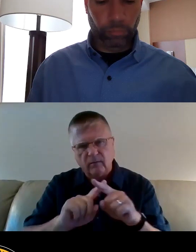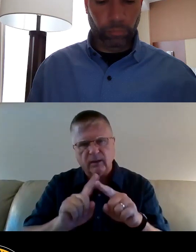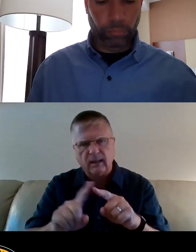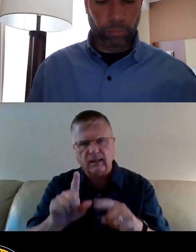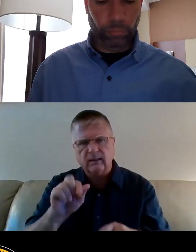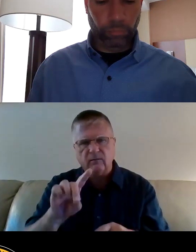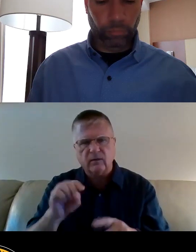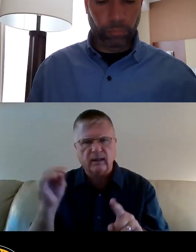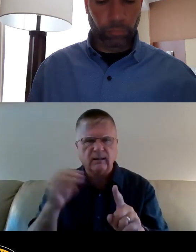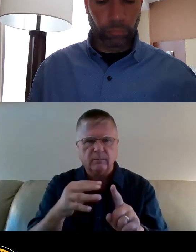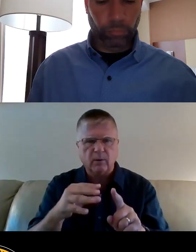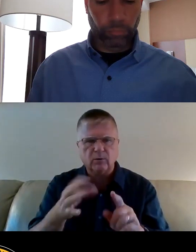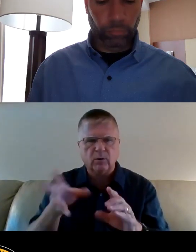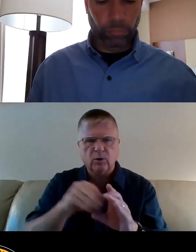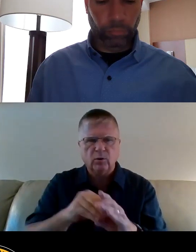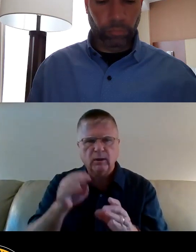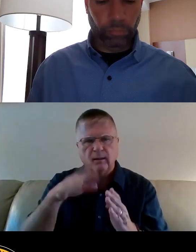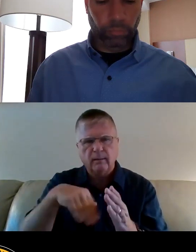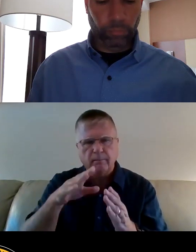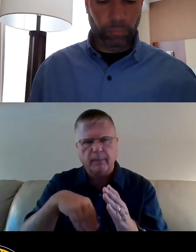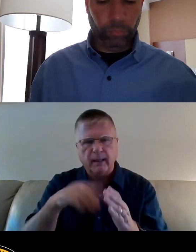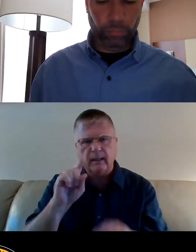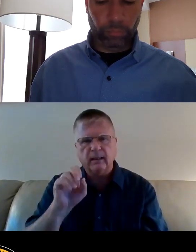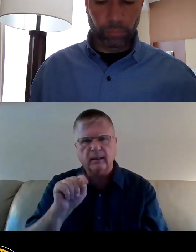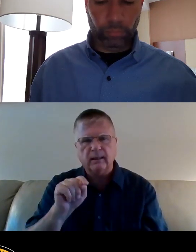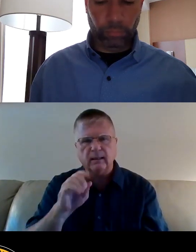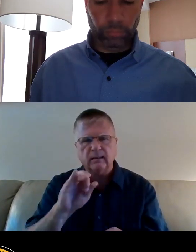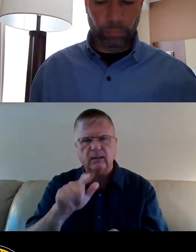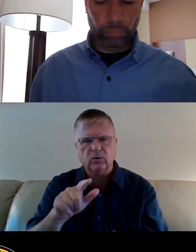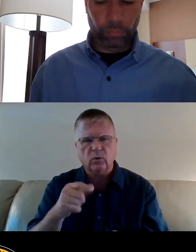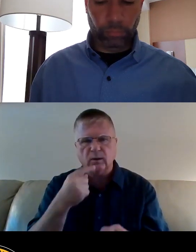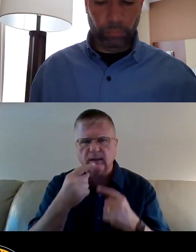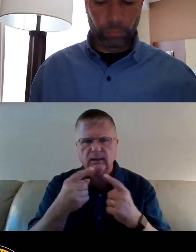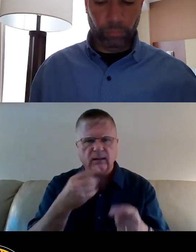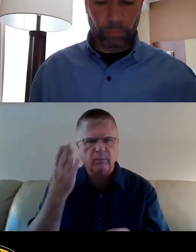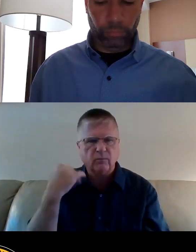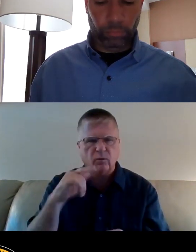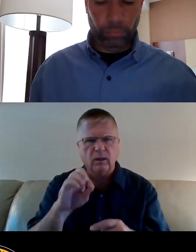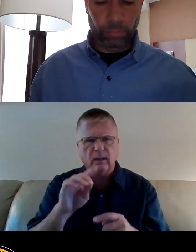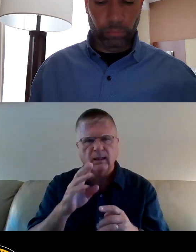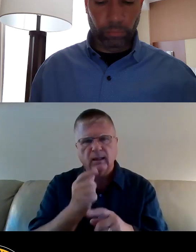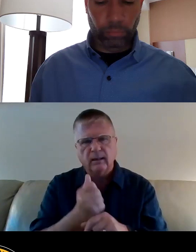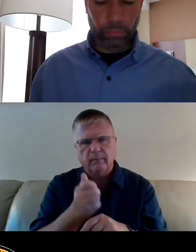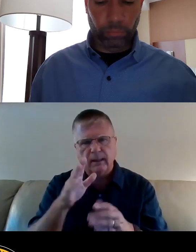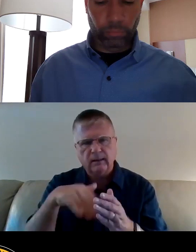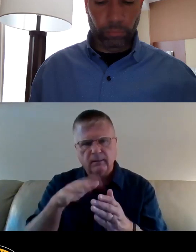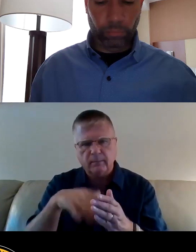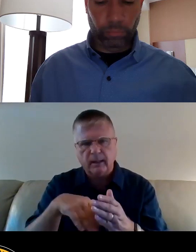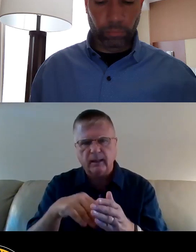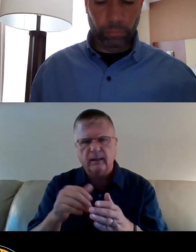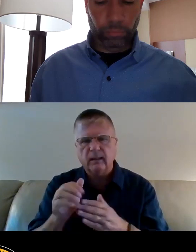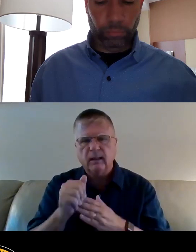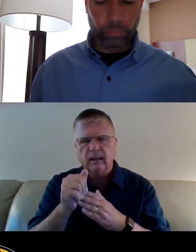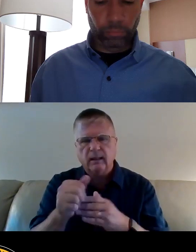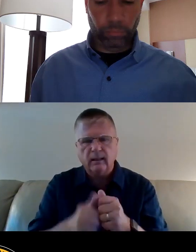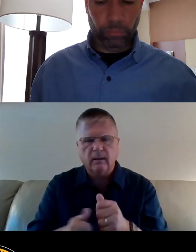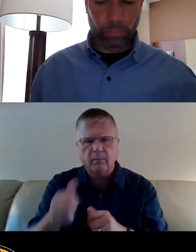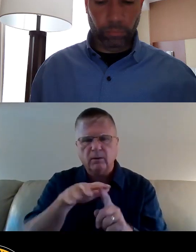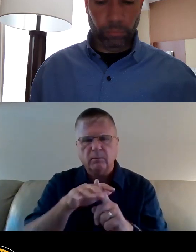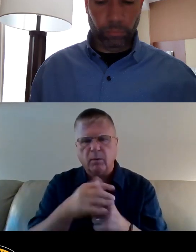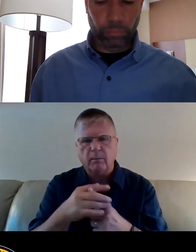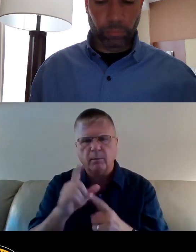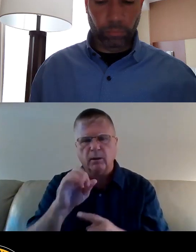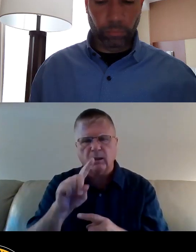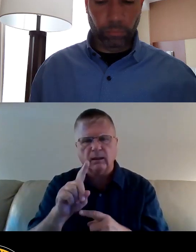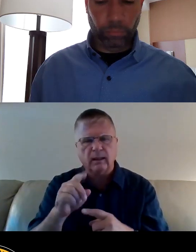including paint, dust, and soil. As previously stated, lead-based paint and lead-contaminated dust are the most common sources of lead exposure in